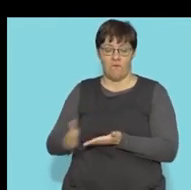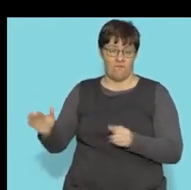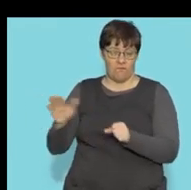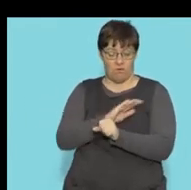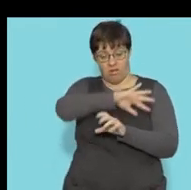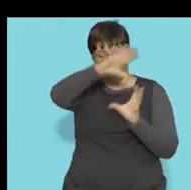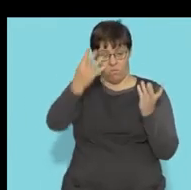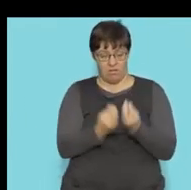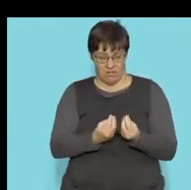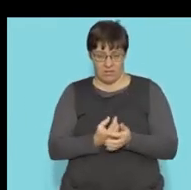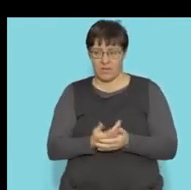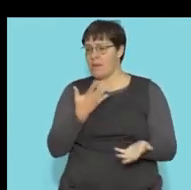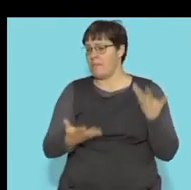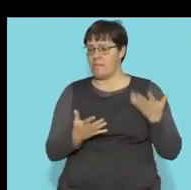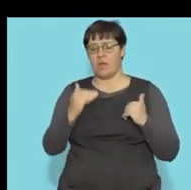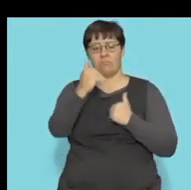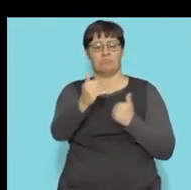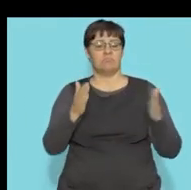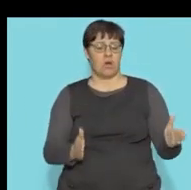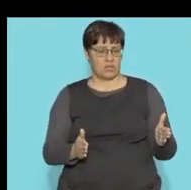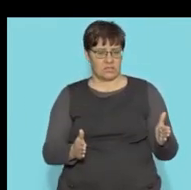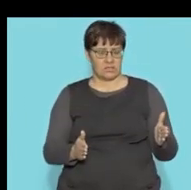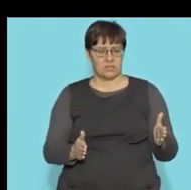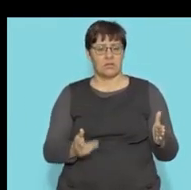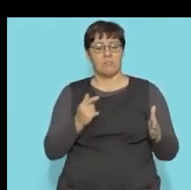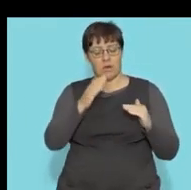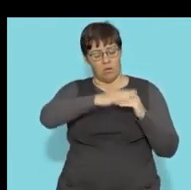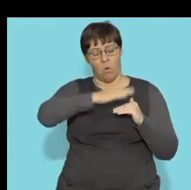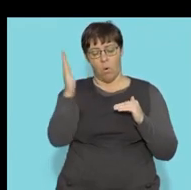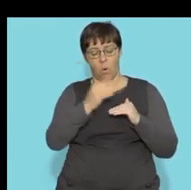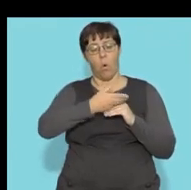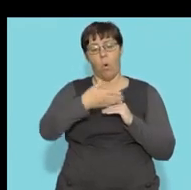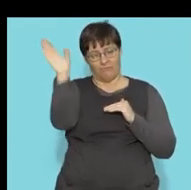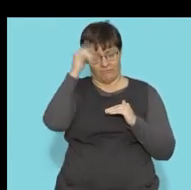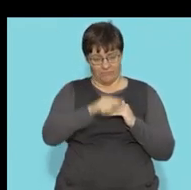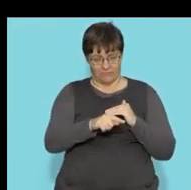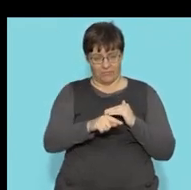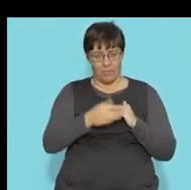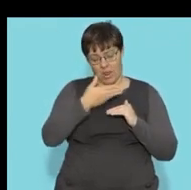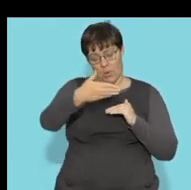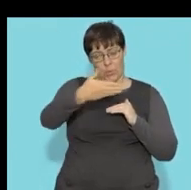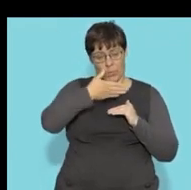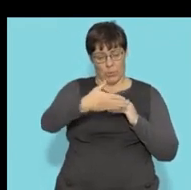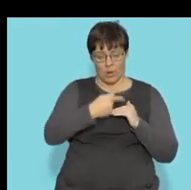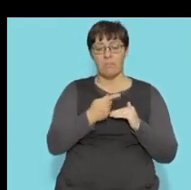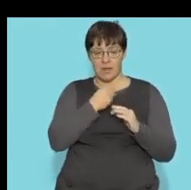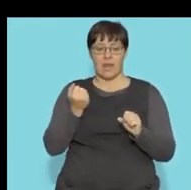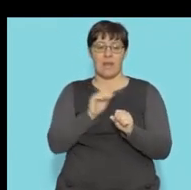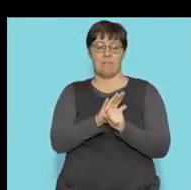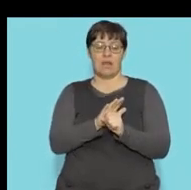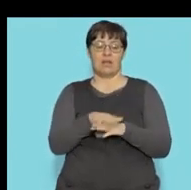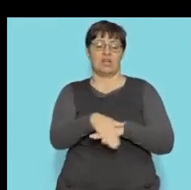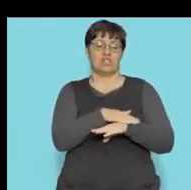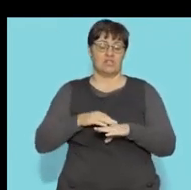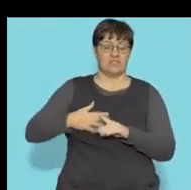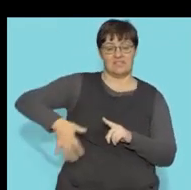hole. So for instance, if you have a box, but I've told you that I've taken the top of the box off, that would have an impact on the surface area.